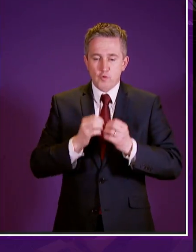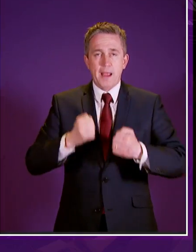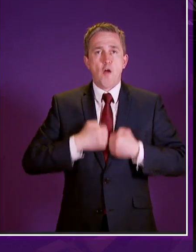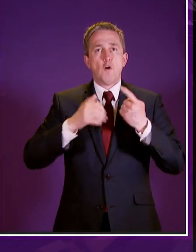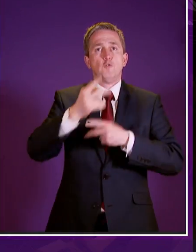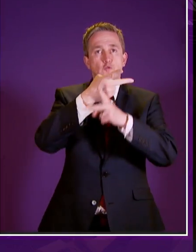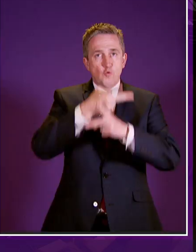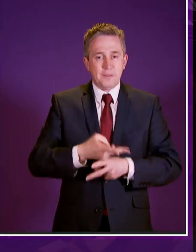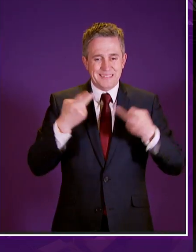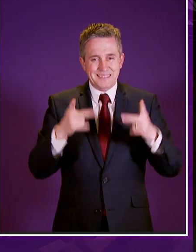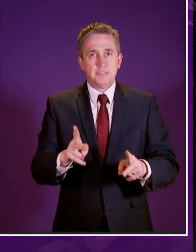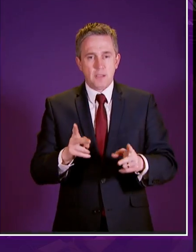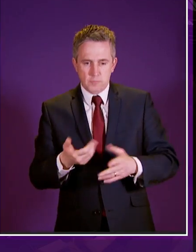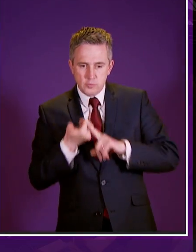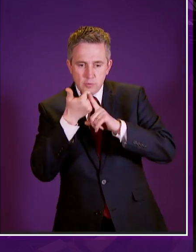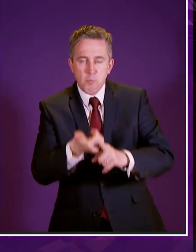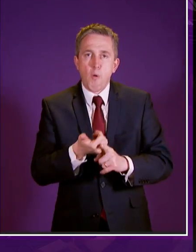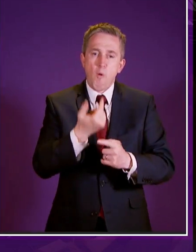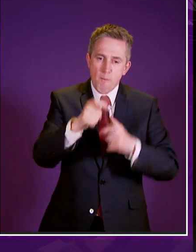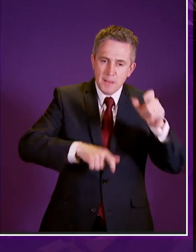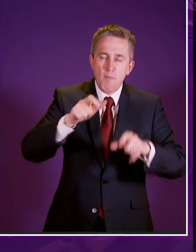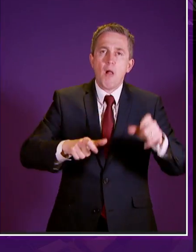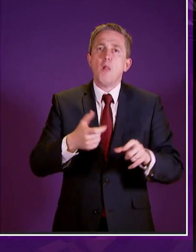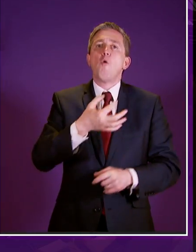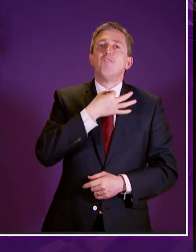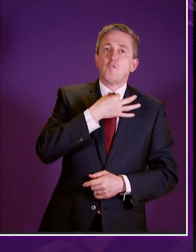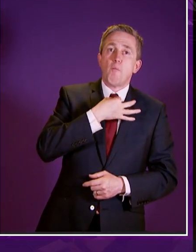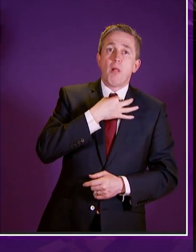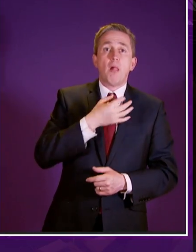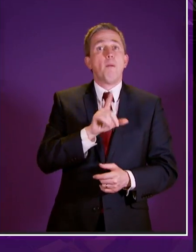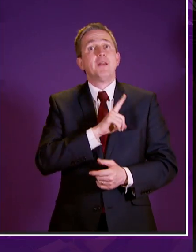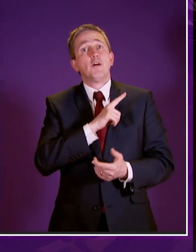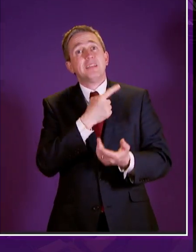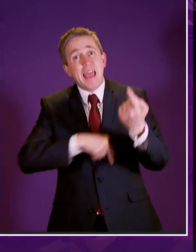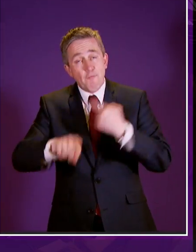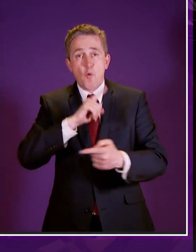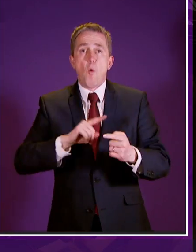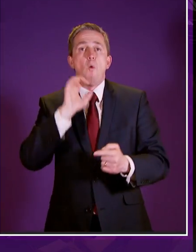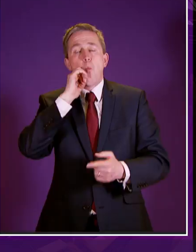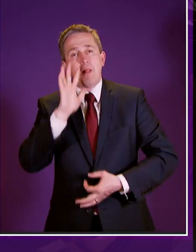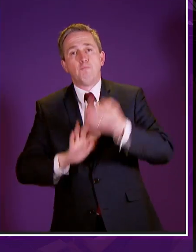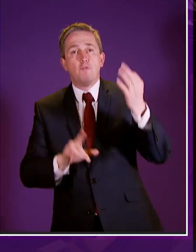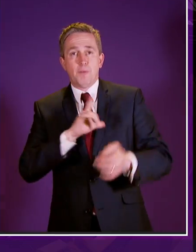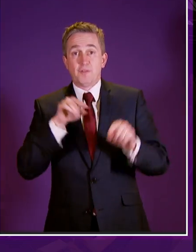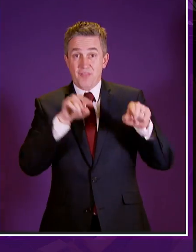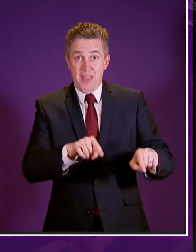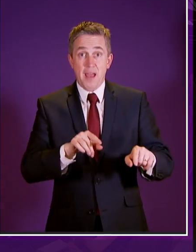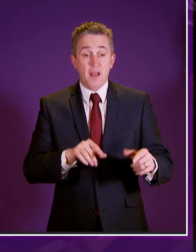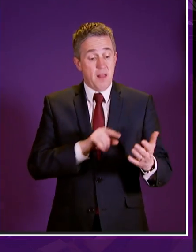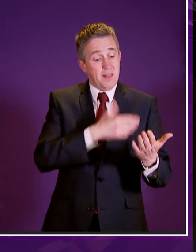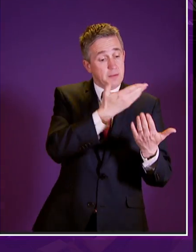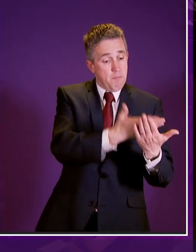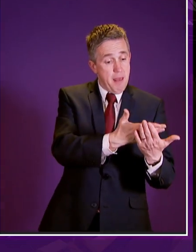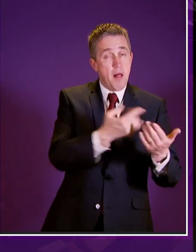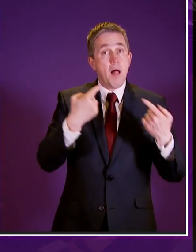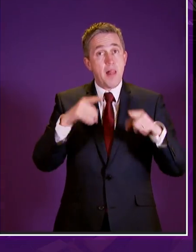income for the most vulnerable people in society everyone benefits and the question before us today is does the bill allow us to